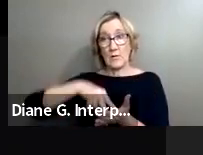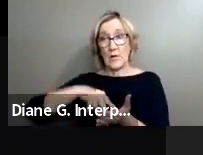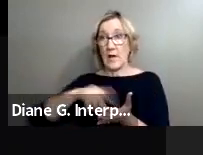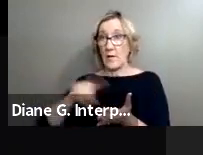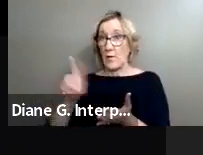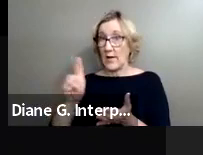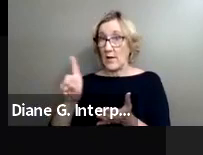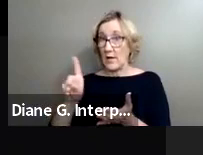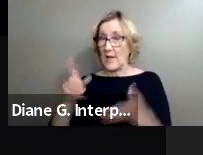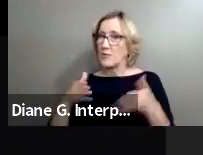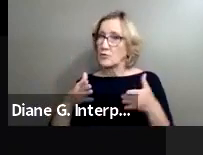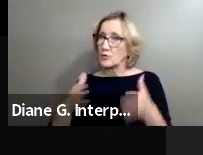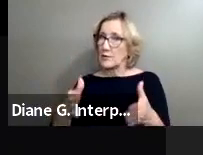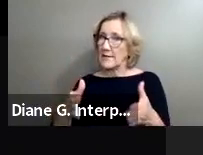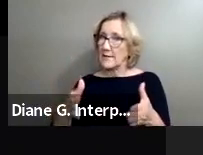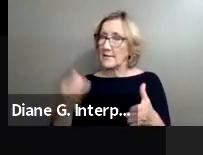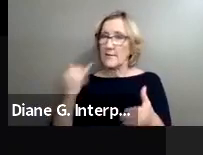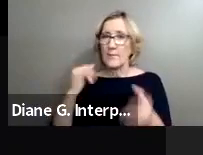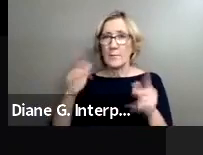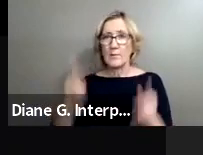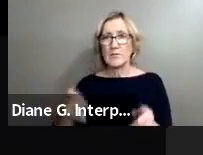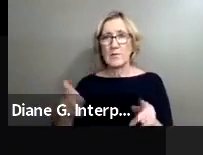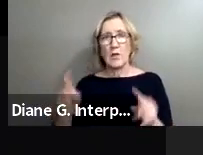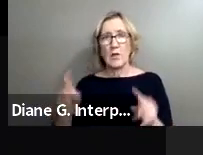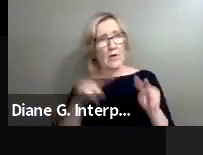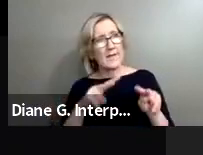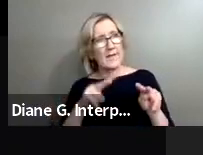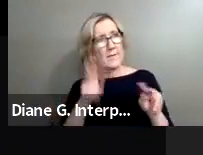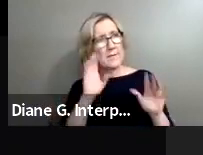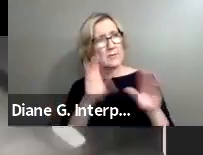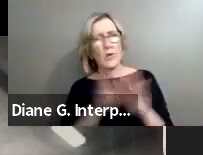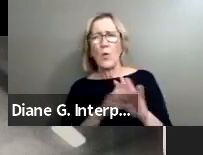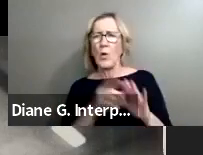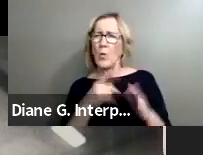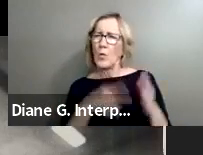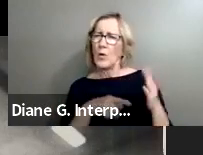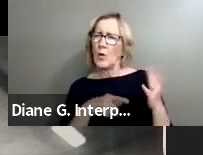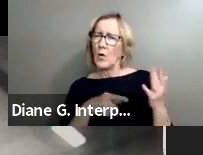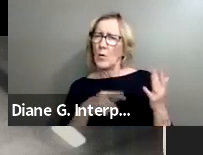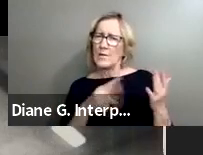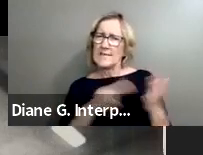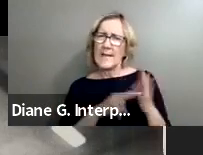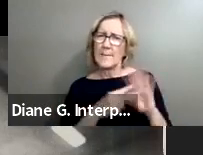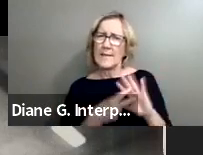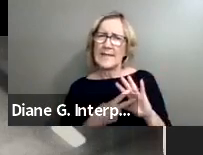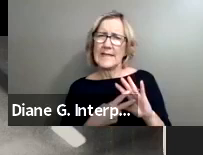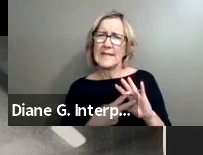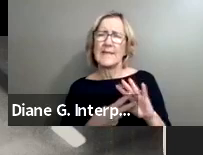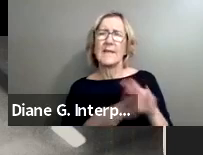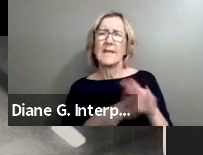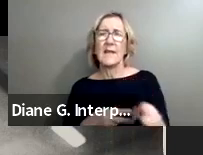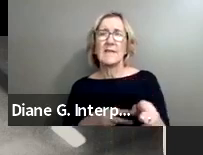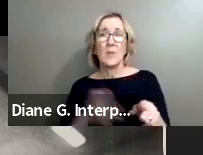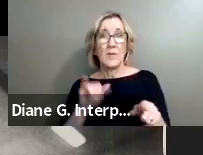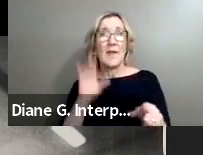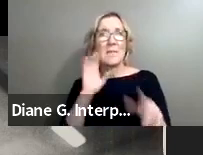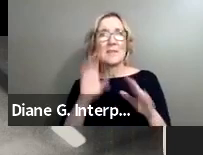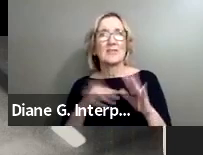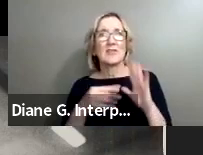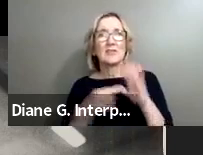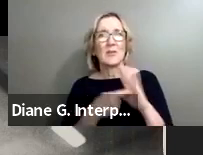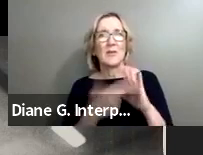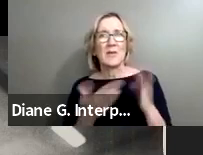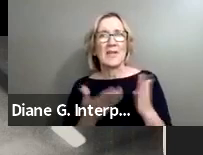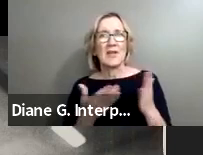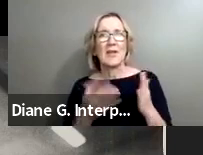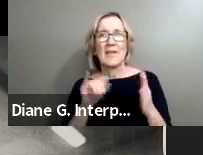And if a person was to just look at that picture, they would be like, well, what does that really mean? And this picture that I'm about to show you